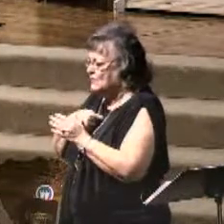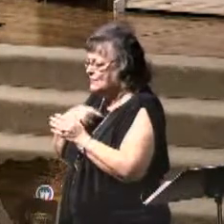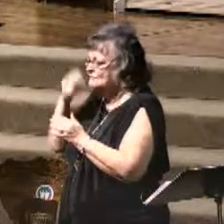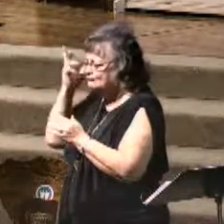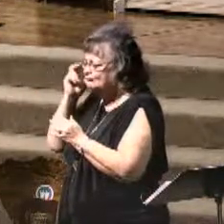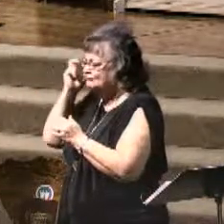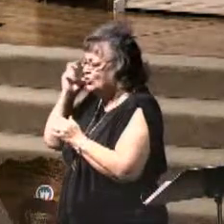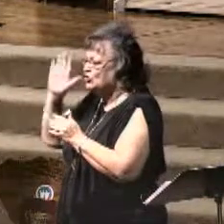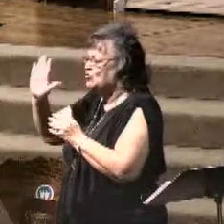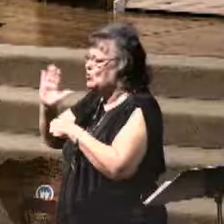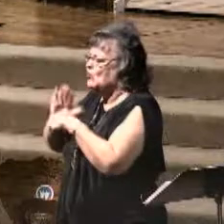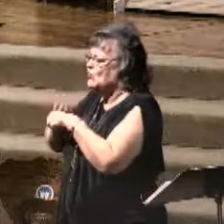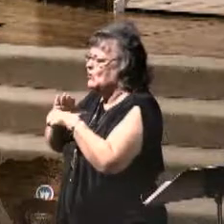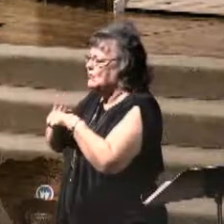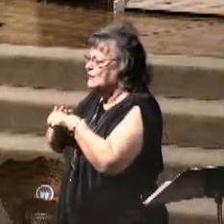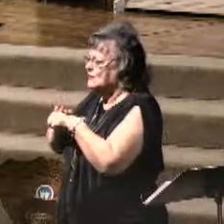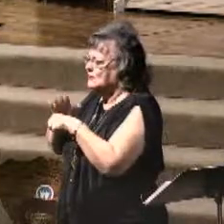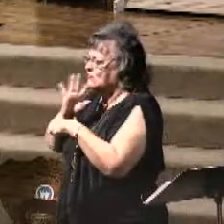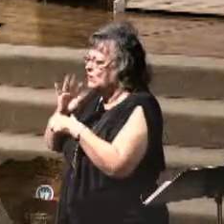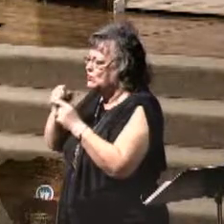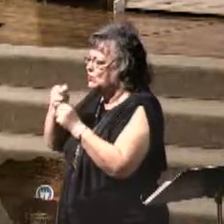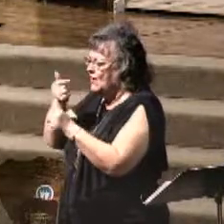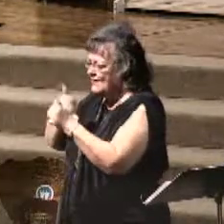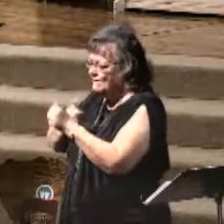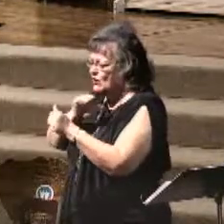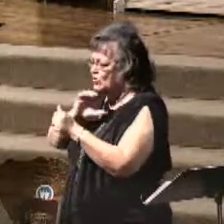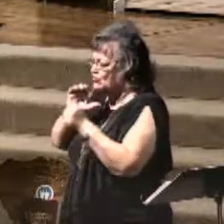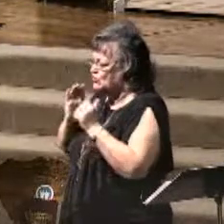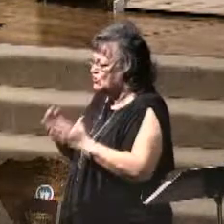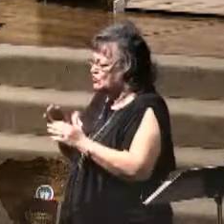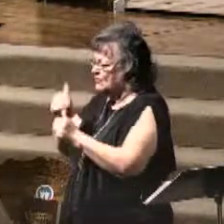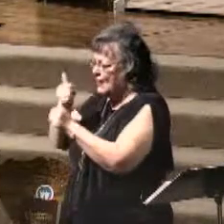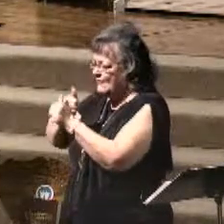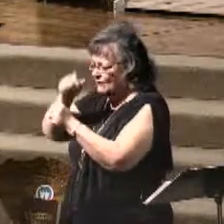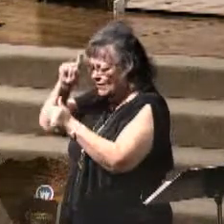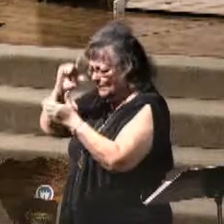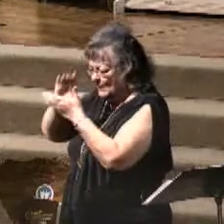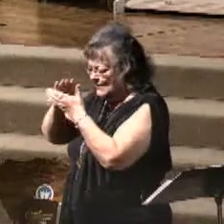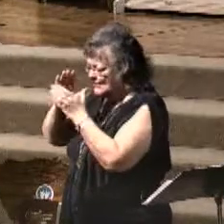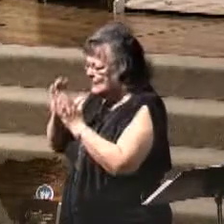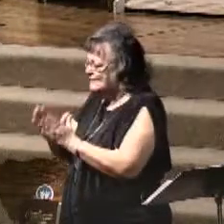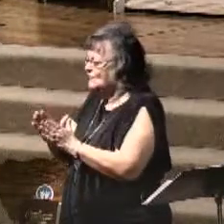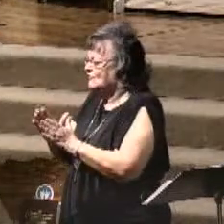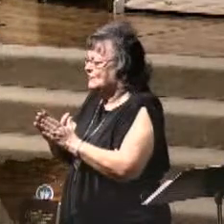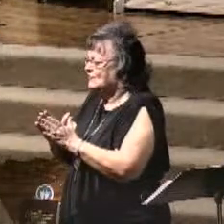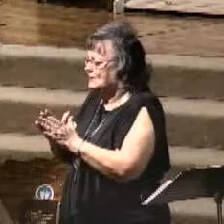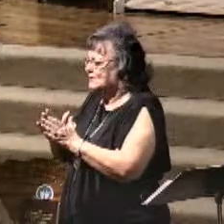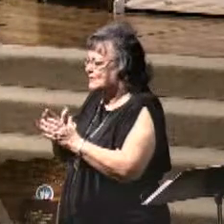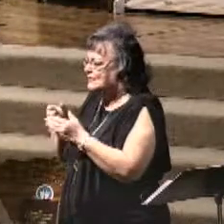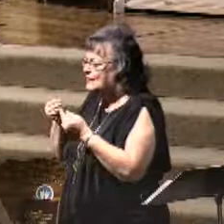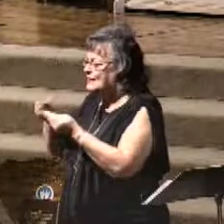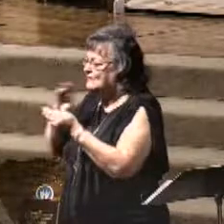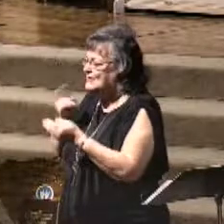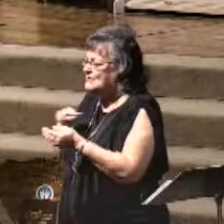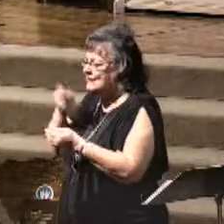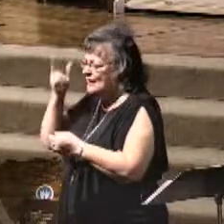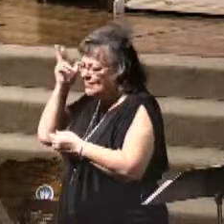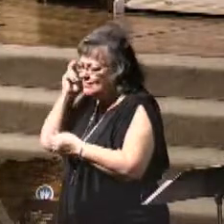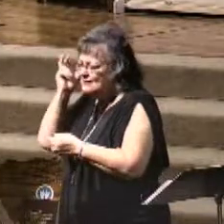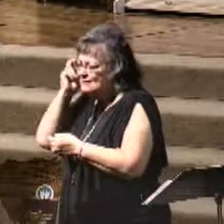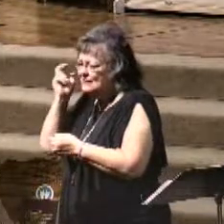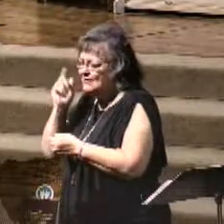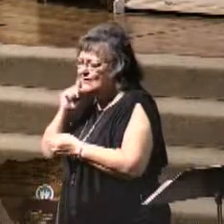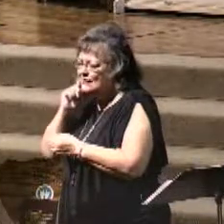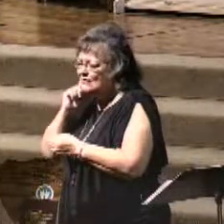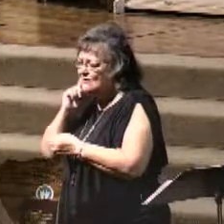Speak to us now, every Christian, every believer. Give us a listening ear and an open heart